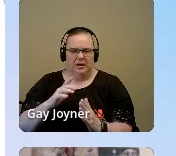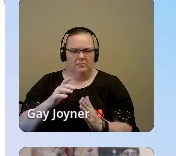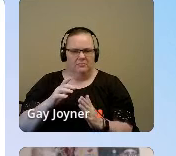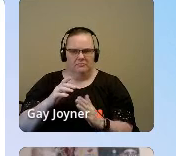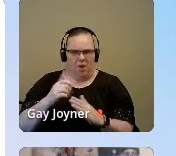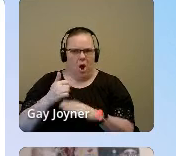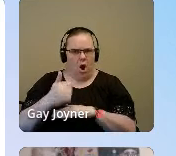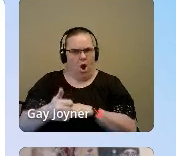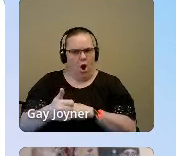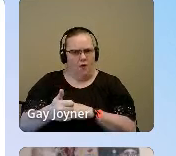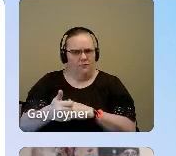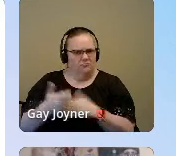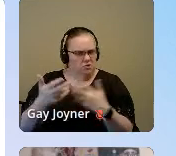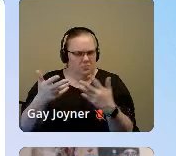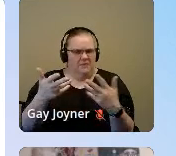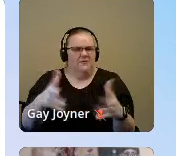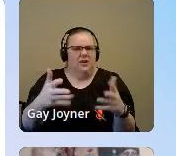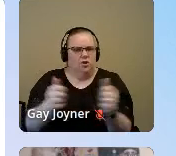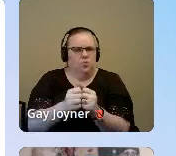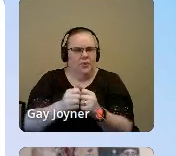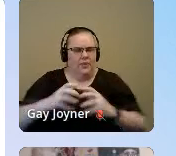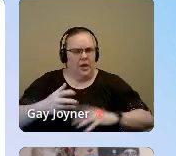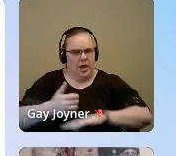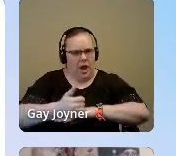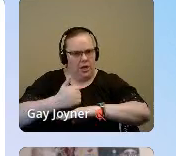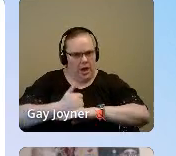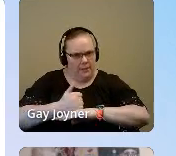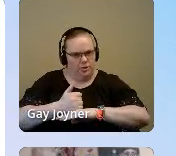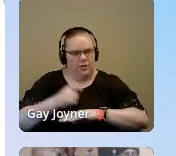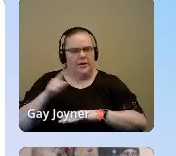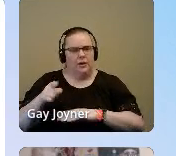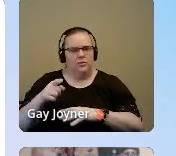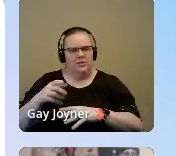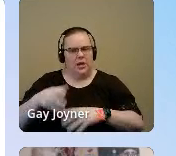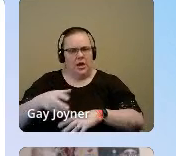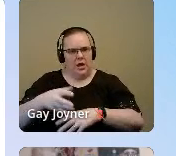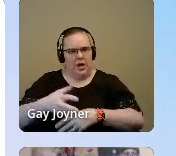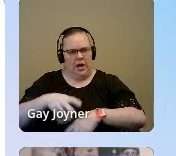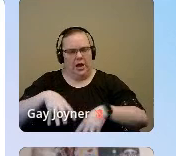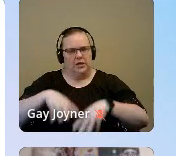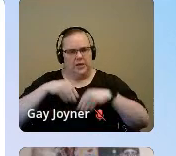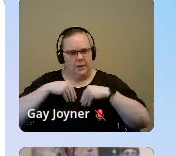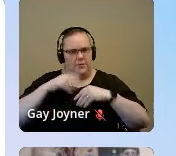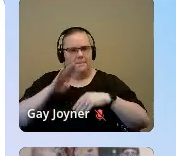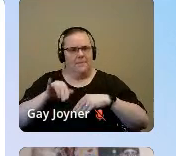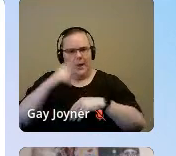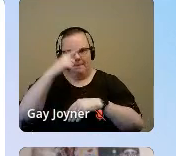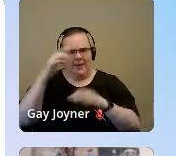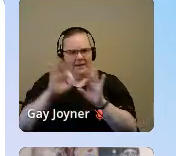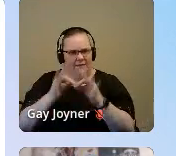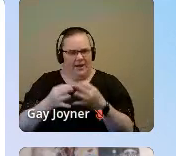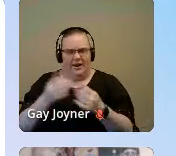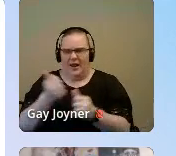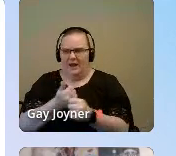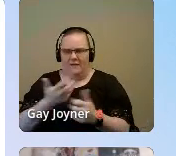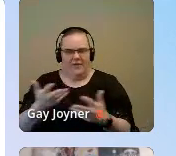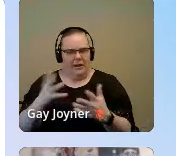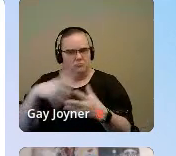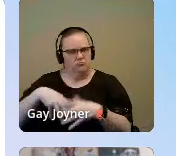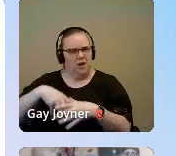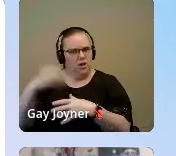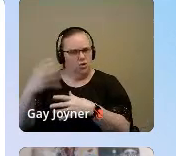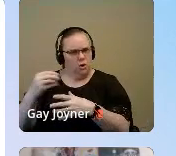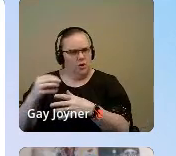because he was in church. And he got adopted by a black family externally. Everyone thought things matched up, but for him,